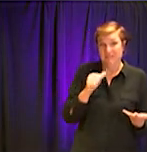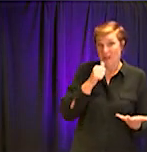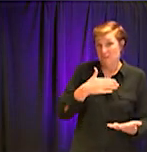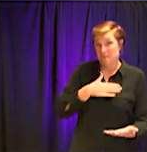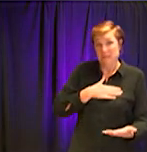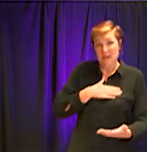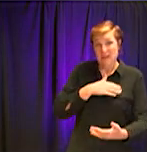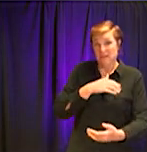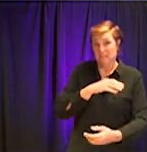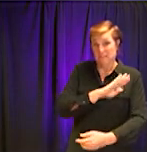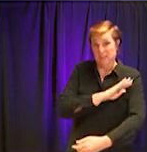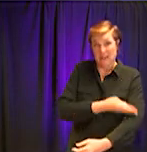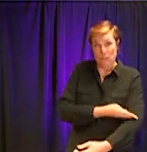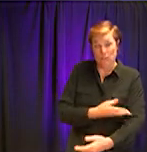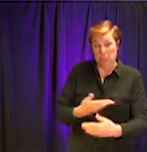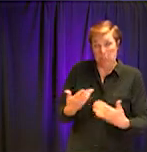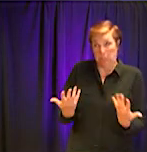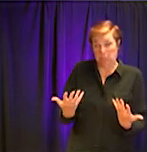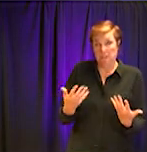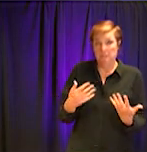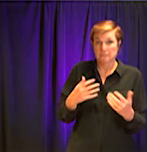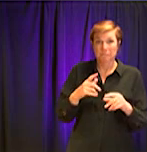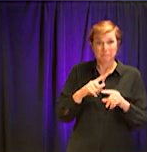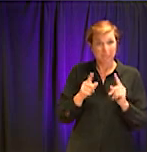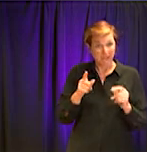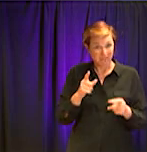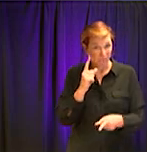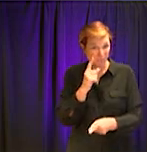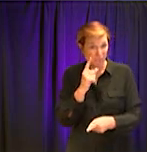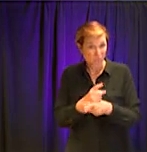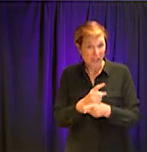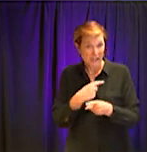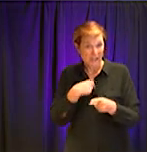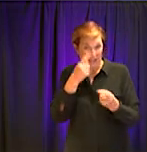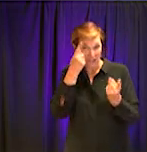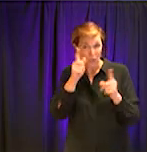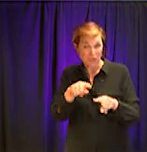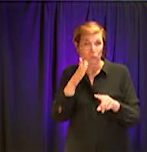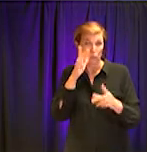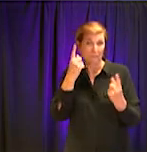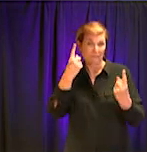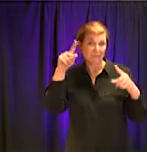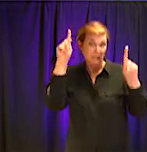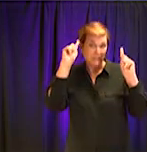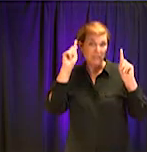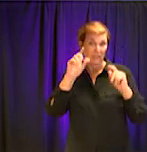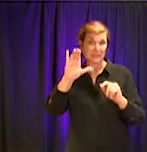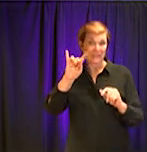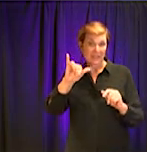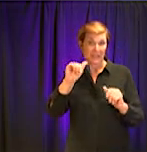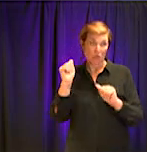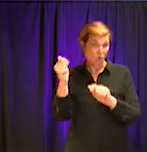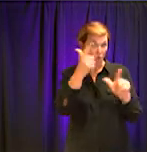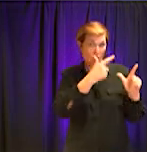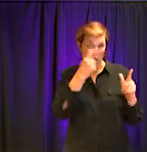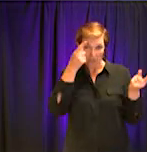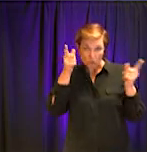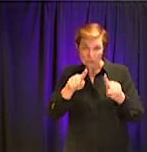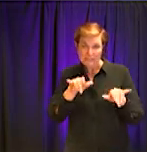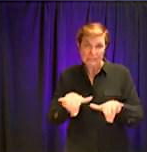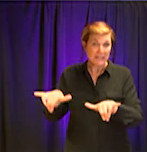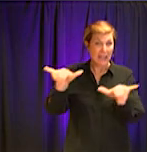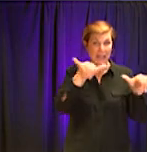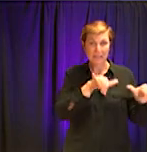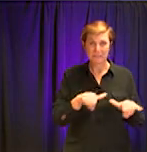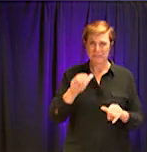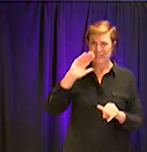enact, but I think it, it would be, um, it would be effective. I think some communities are, are wanting to handle it in a